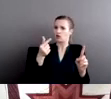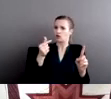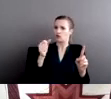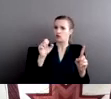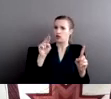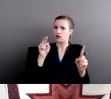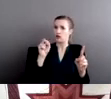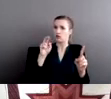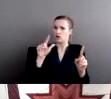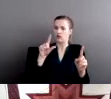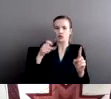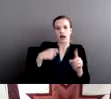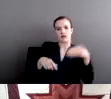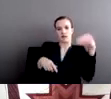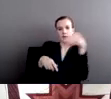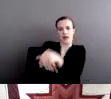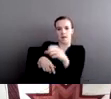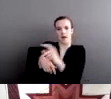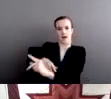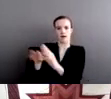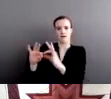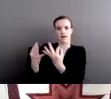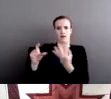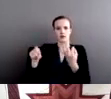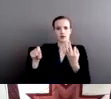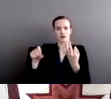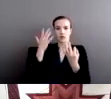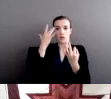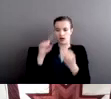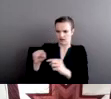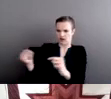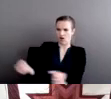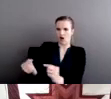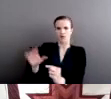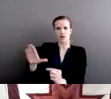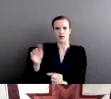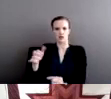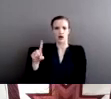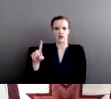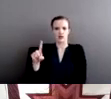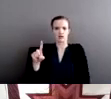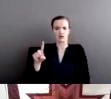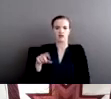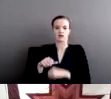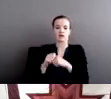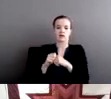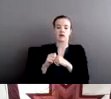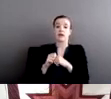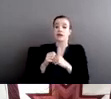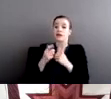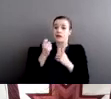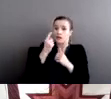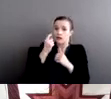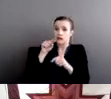provide compensation to this family for the harm that happened to their child. Now, this isn't an easy case to win.